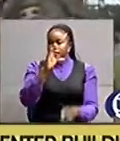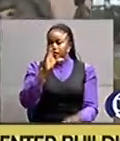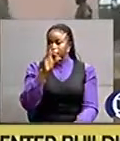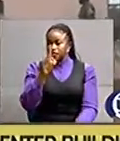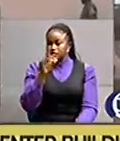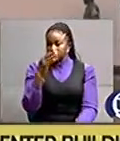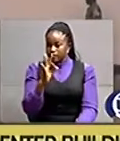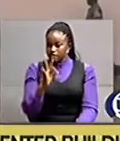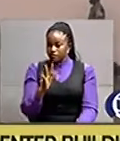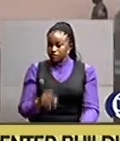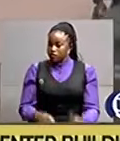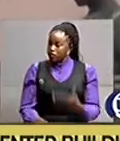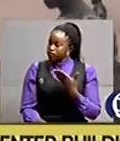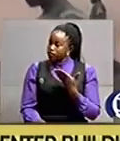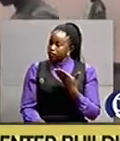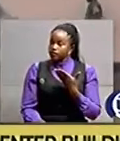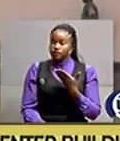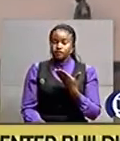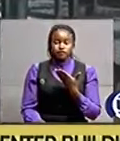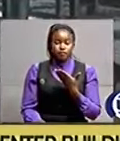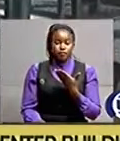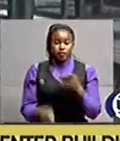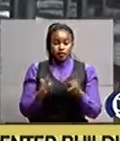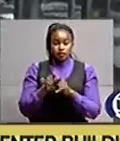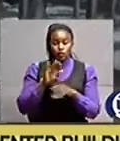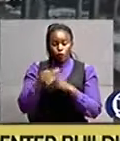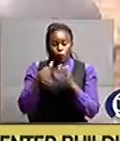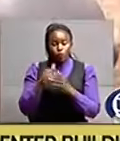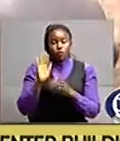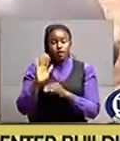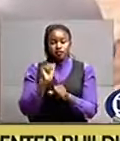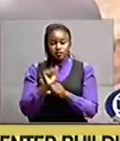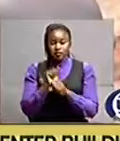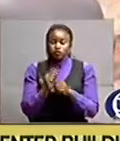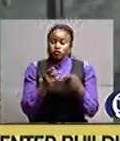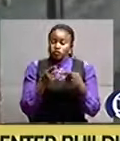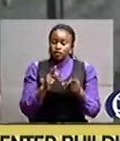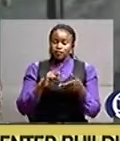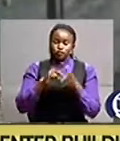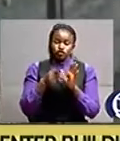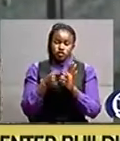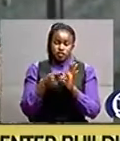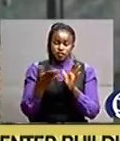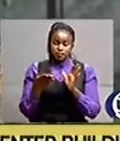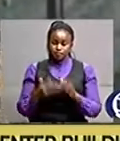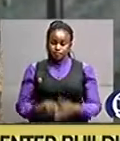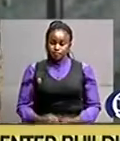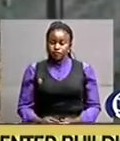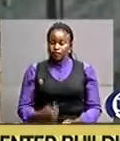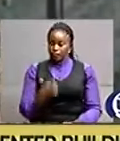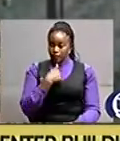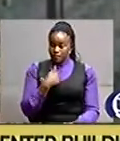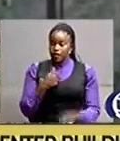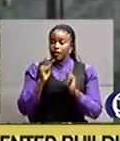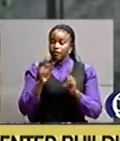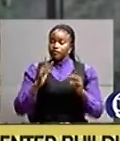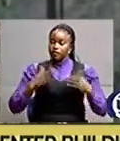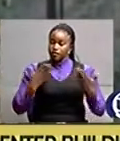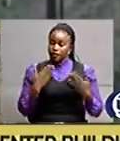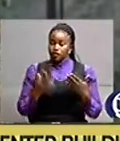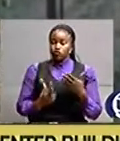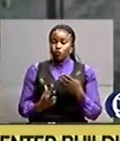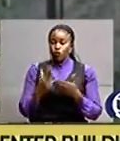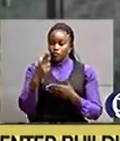lieutenant joseph musanyufu and his staff who initiated the project i'm there for happy to commission these words